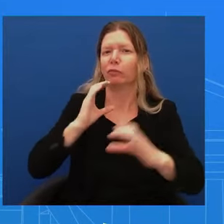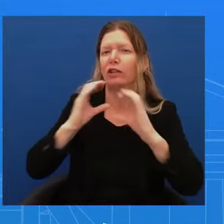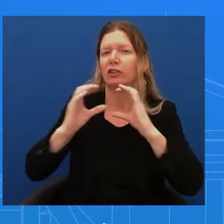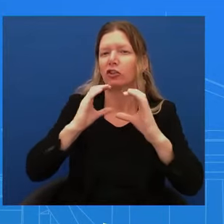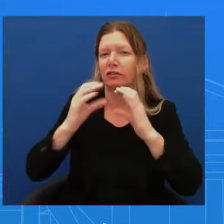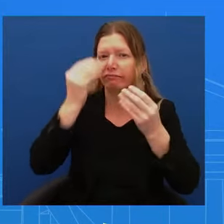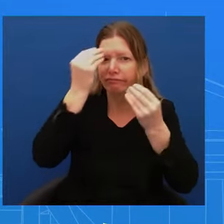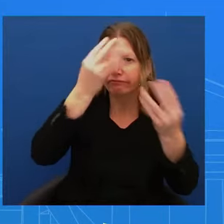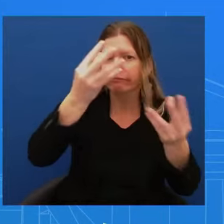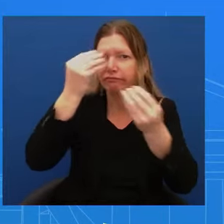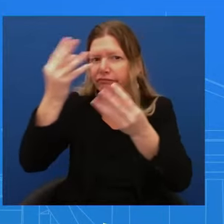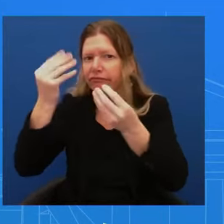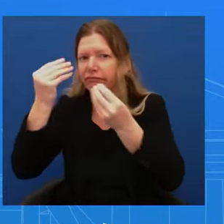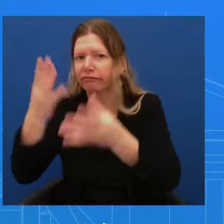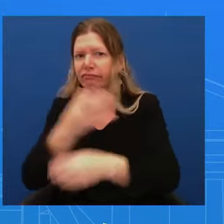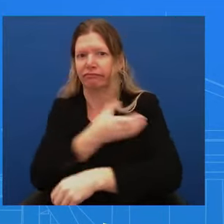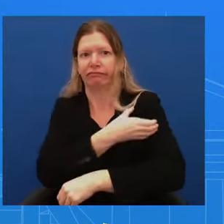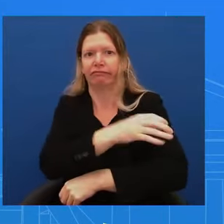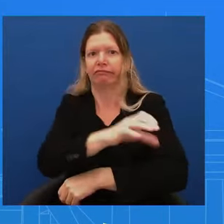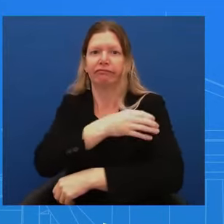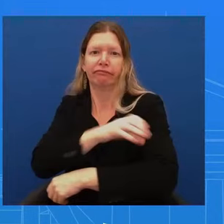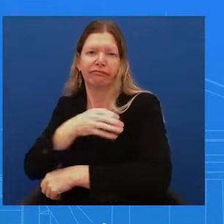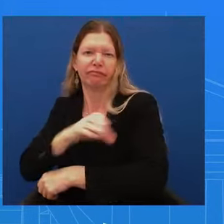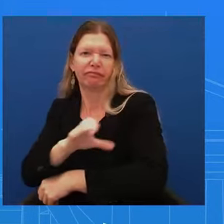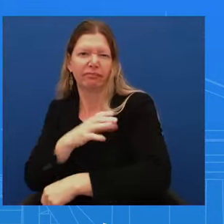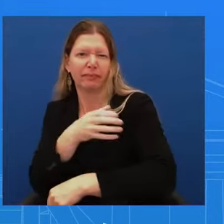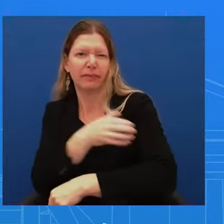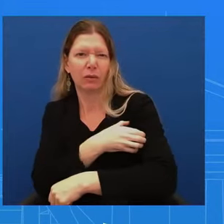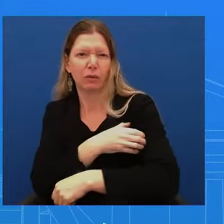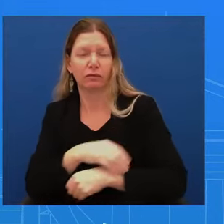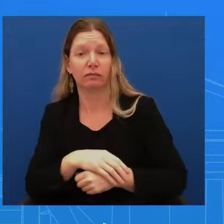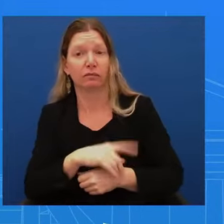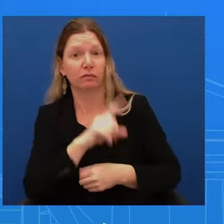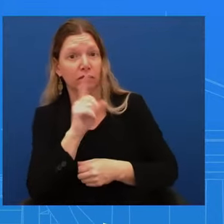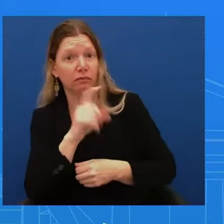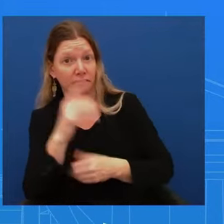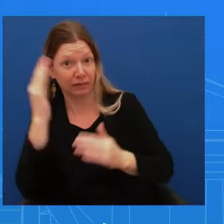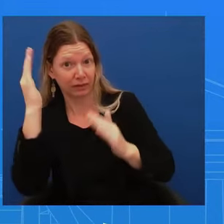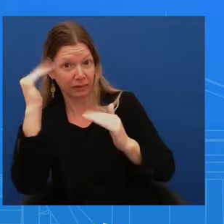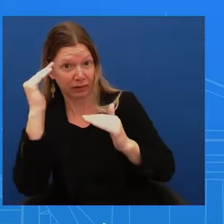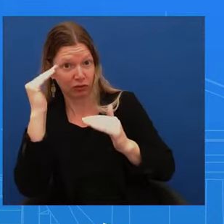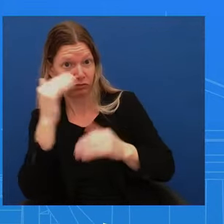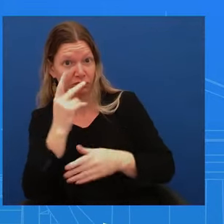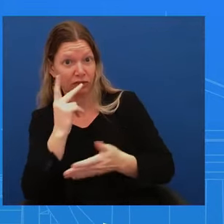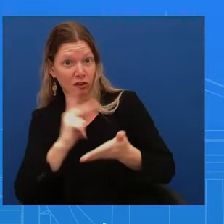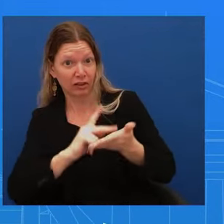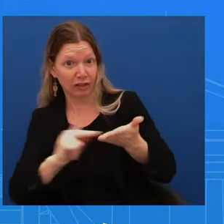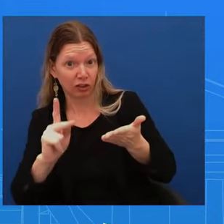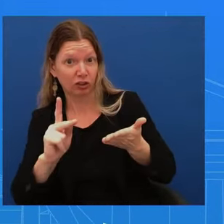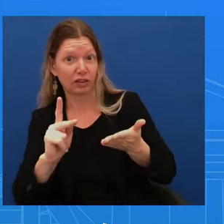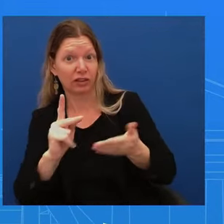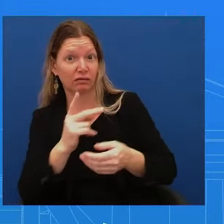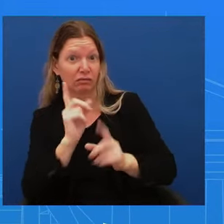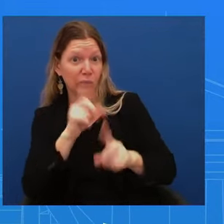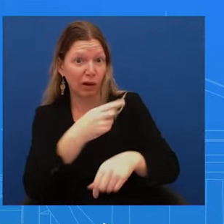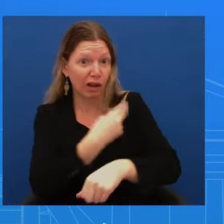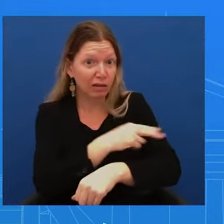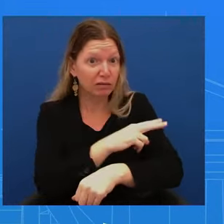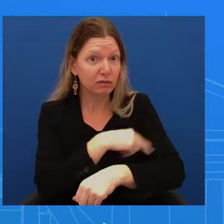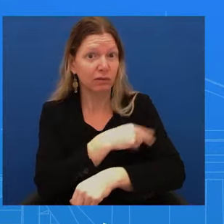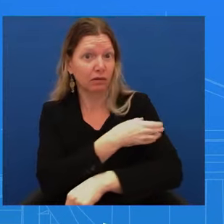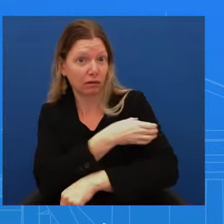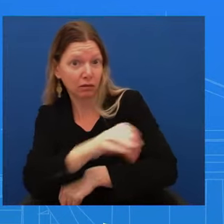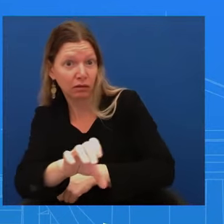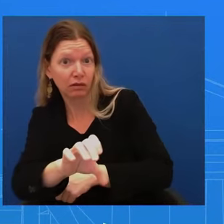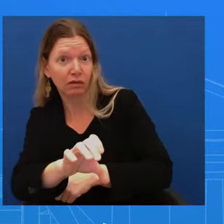is indisposed or hospitalized and has to transfer authority that the White House will be notified? Again, I'm going to, actually, I'm going to let